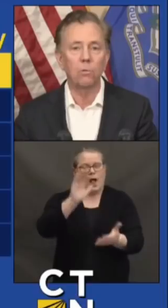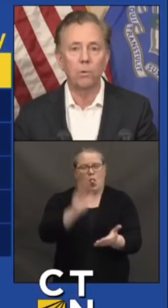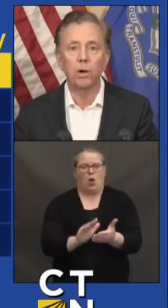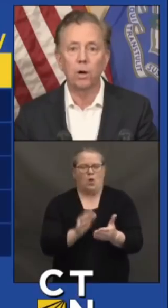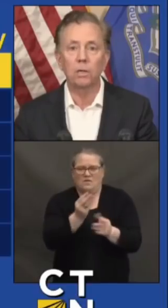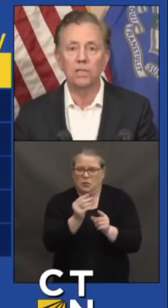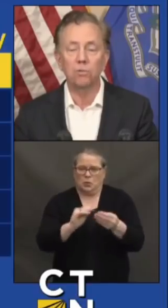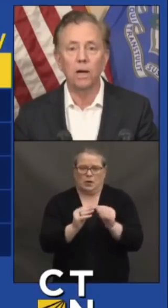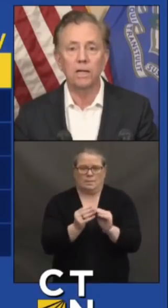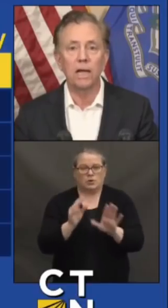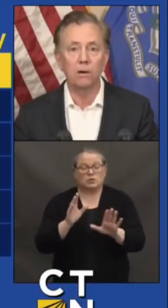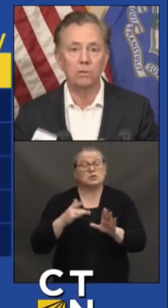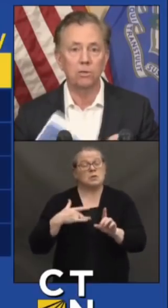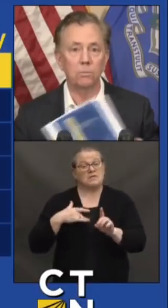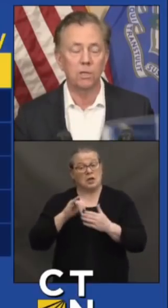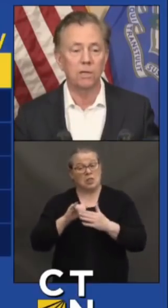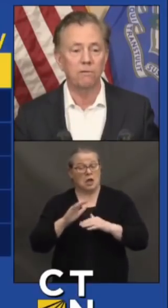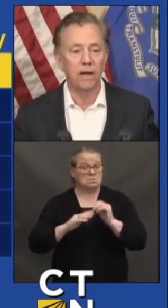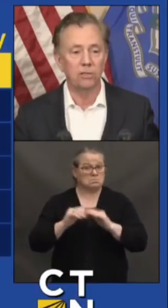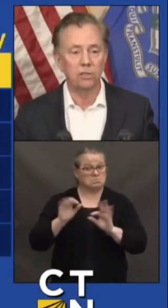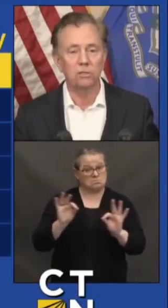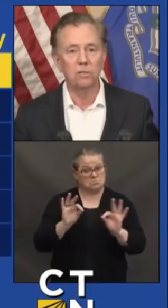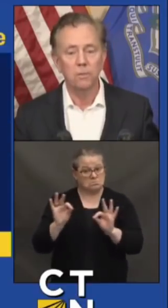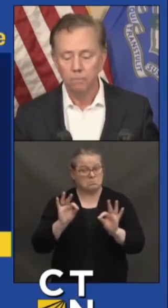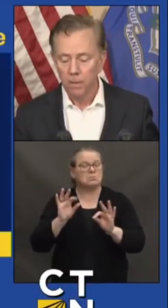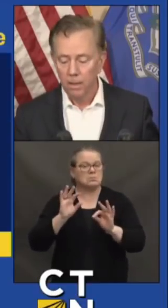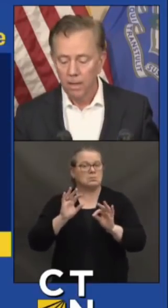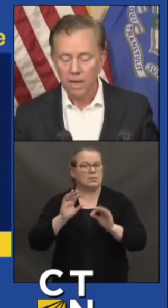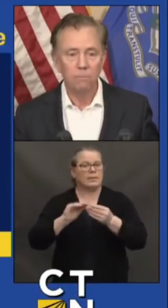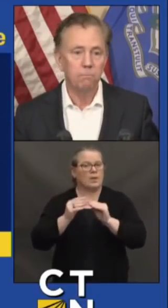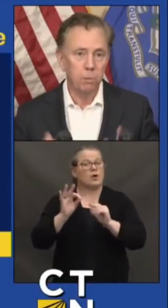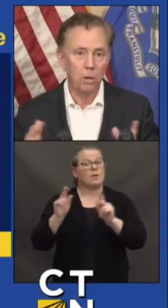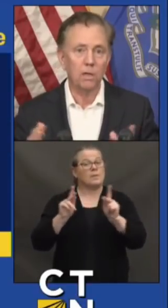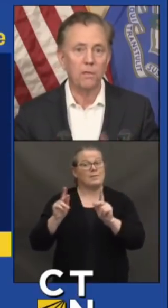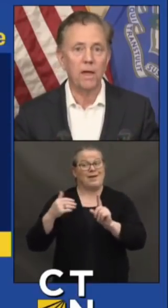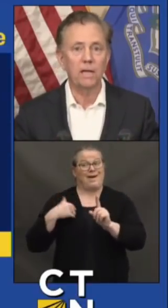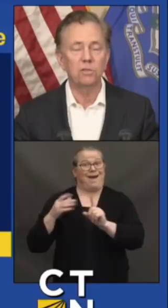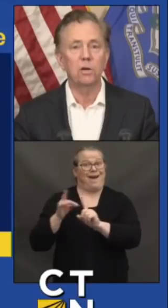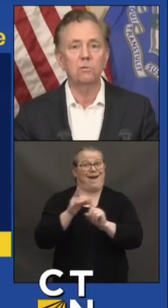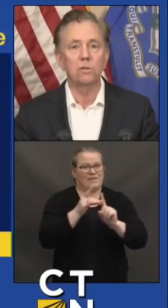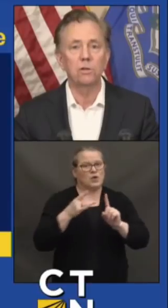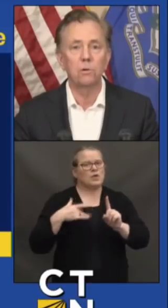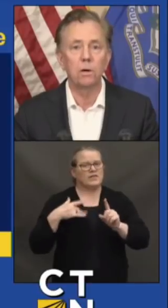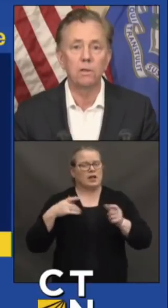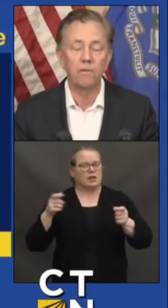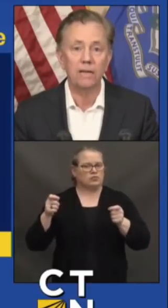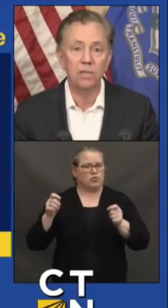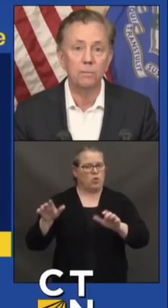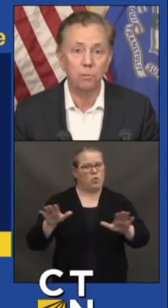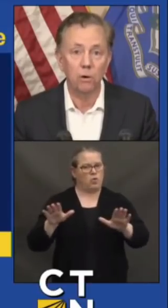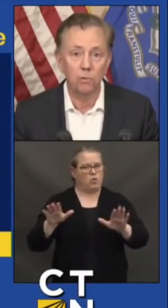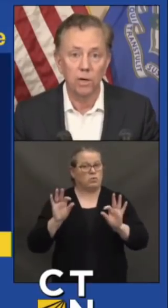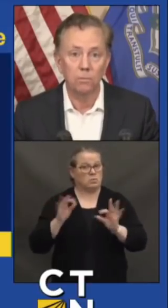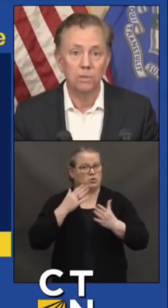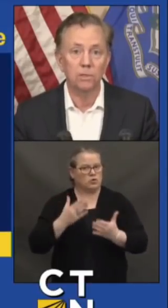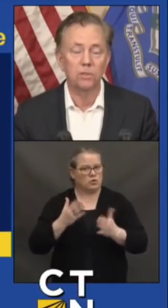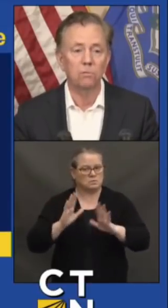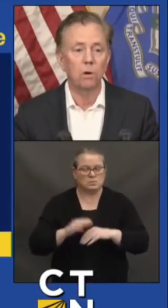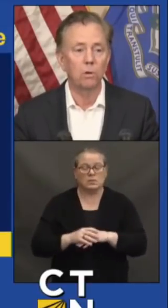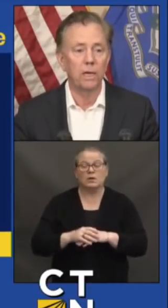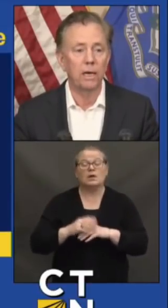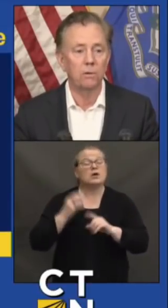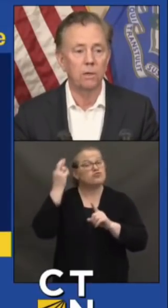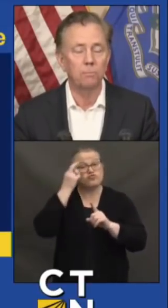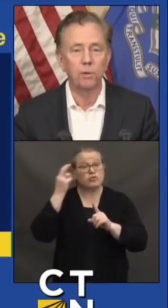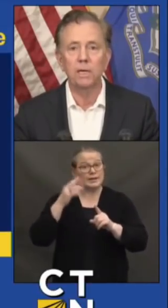handle on where we are, least right now, in terms of the infections. And part of the thanks goes to the vaccine program, which is